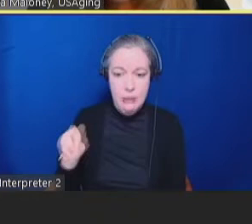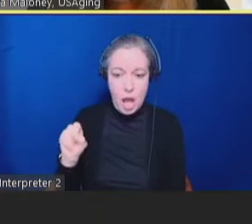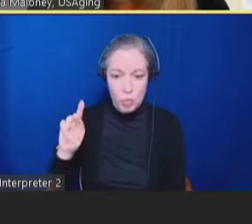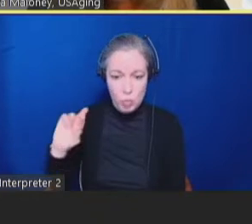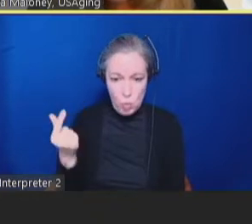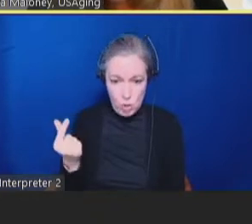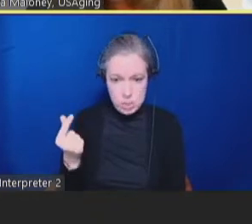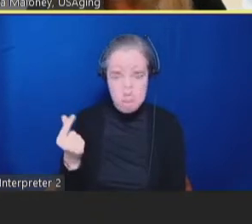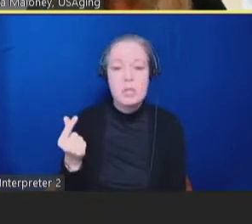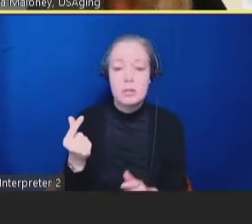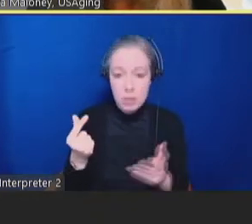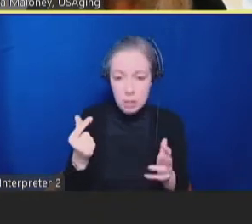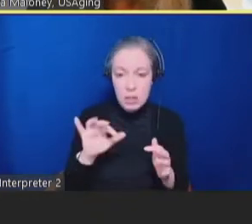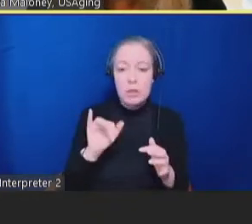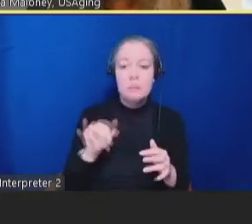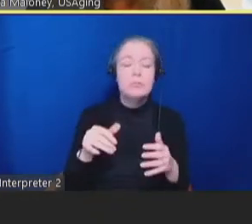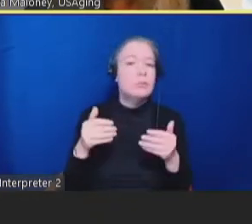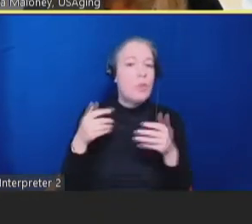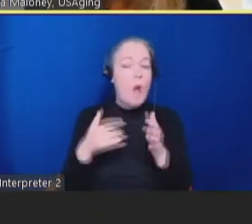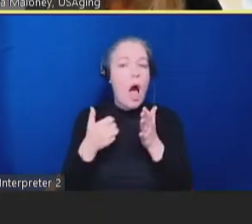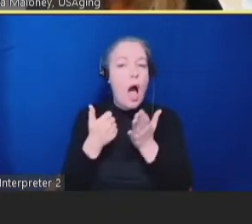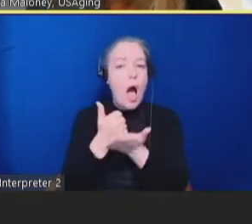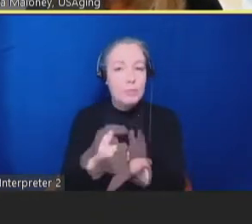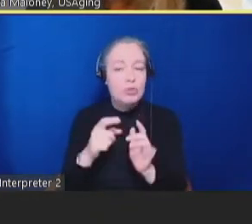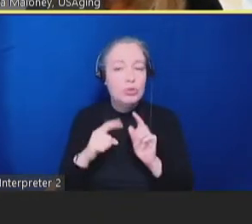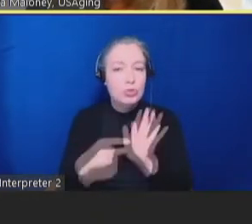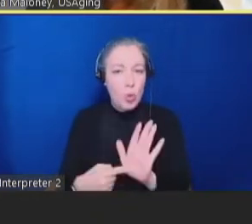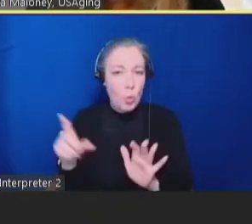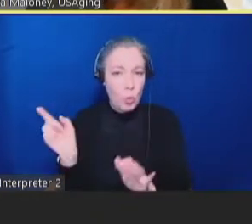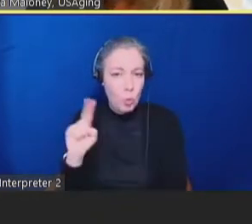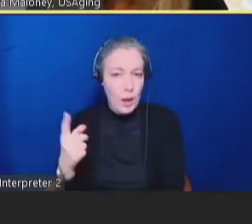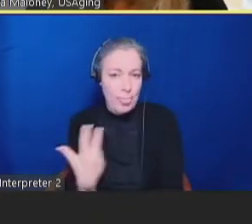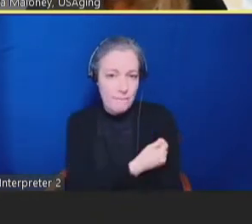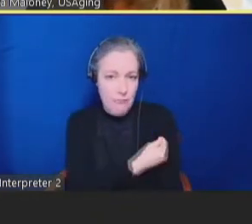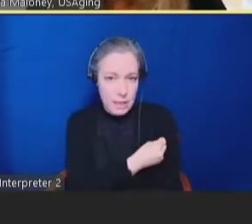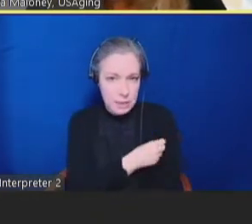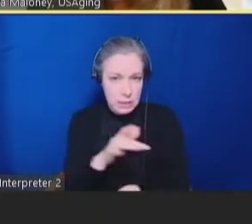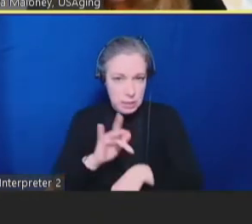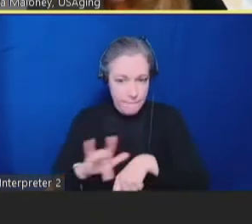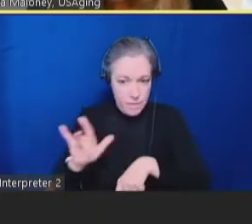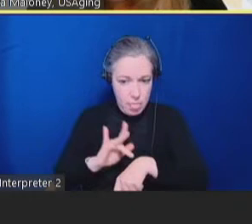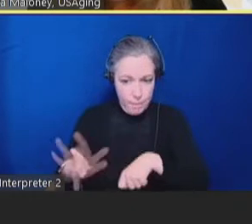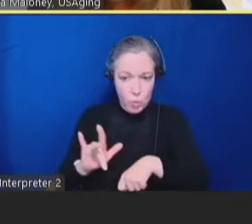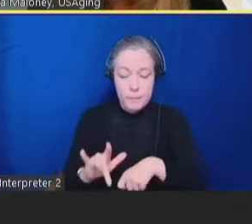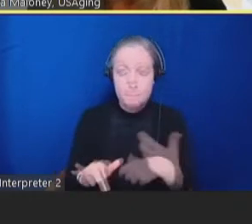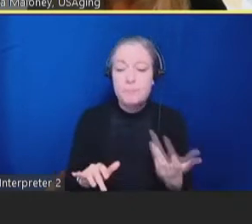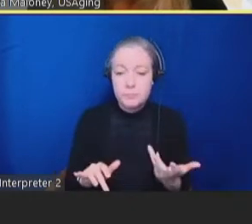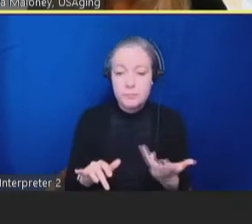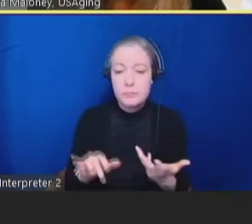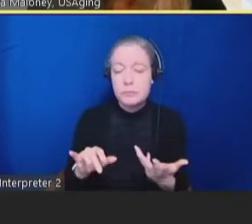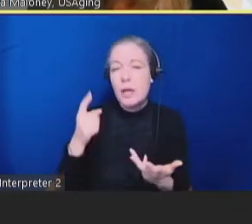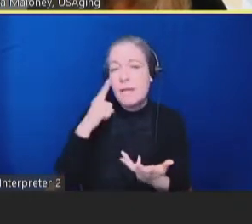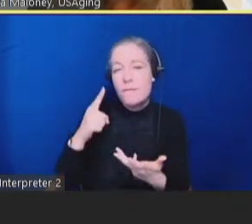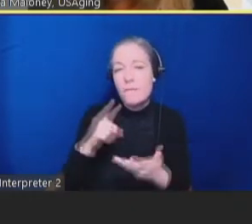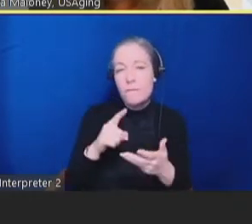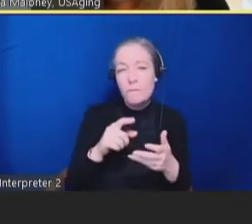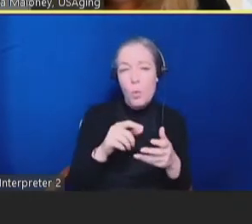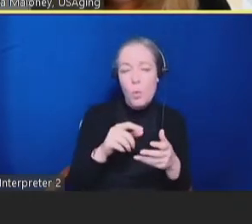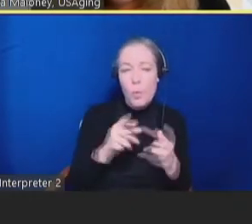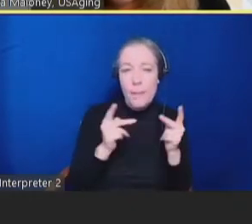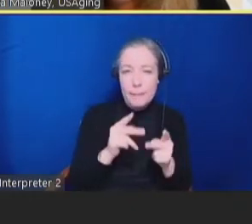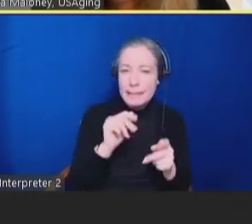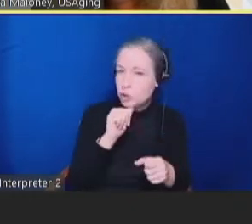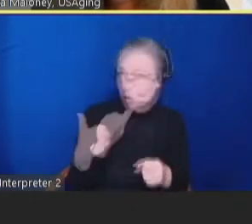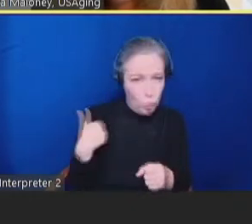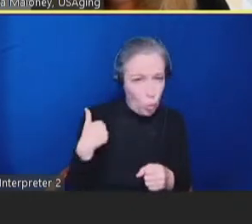underway to bring traffic to the site and help people locate their nearest site. For areas that do not have coverage, they will be directed to the Elder